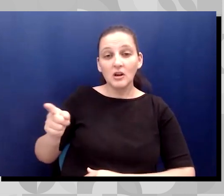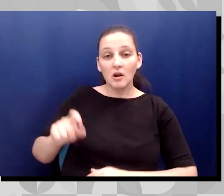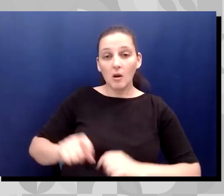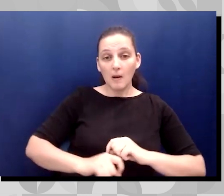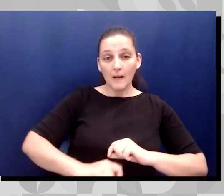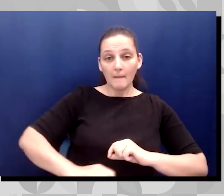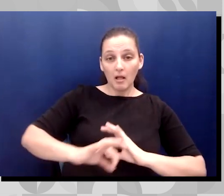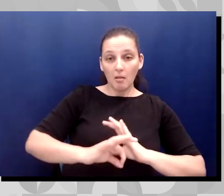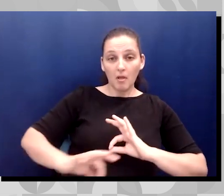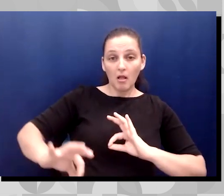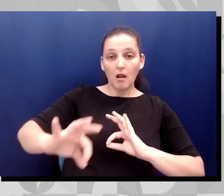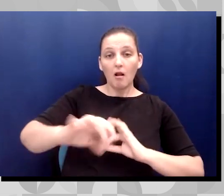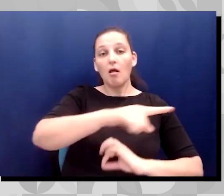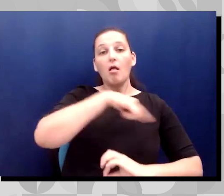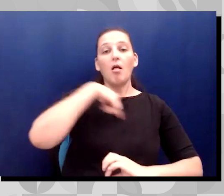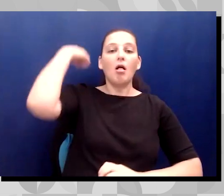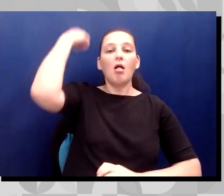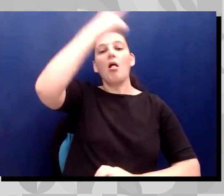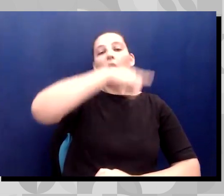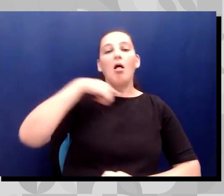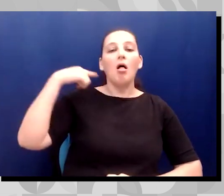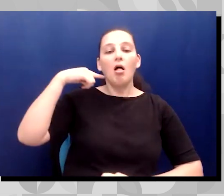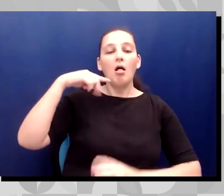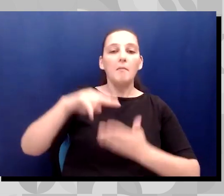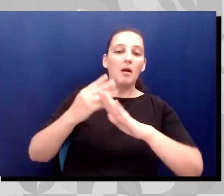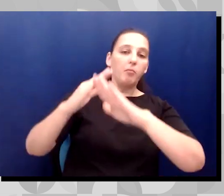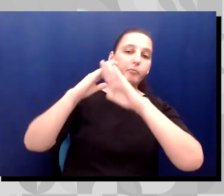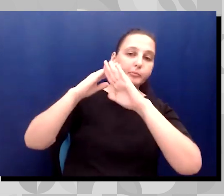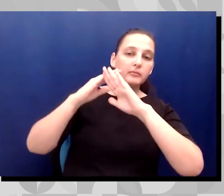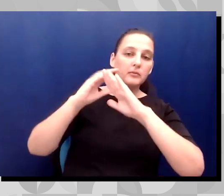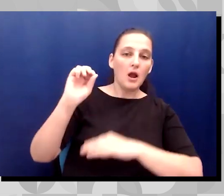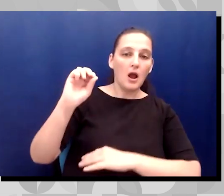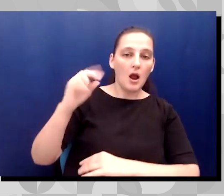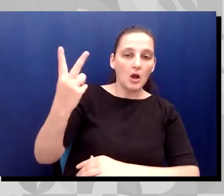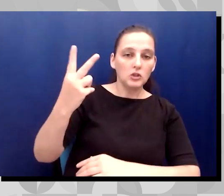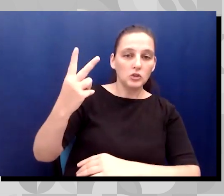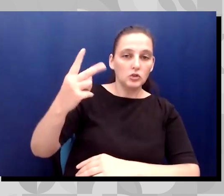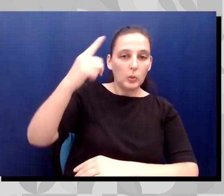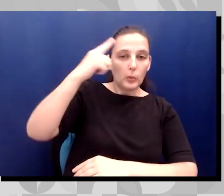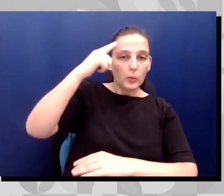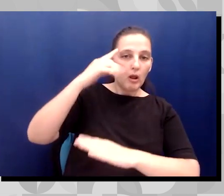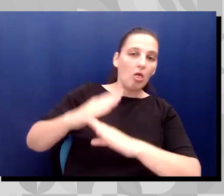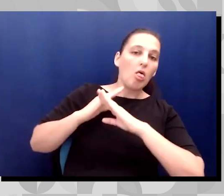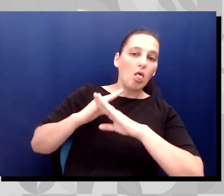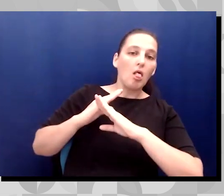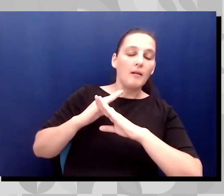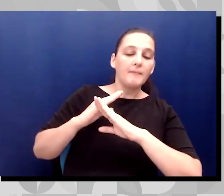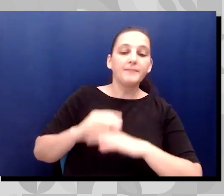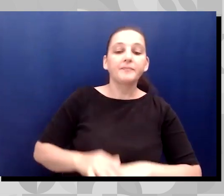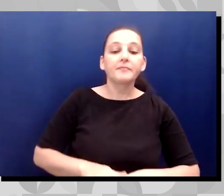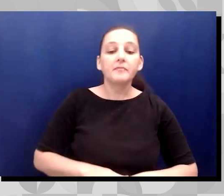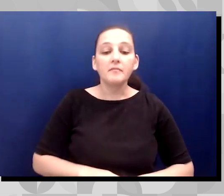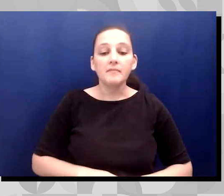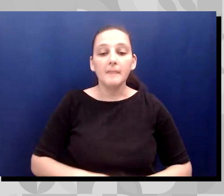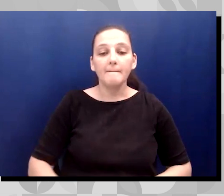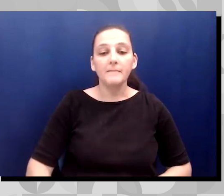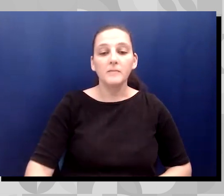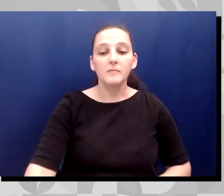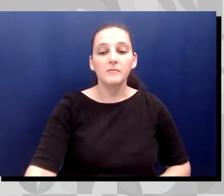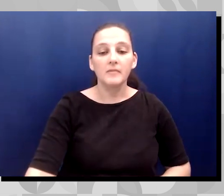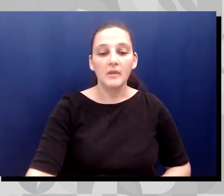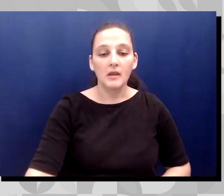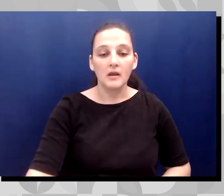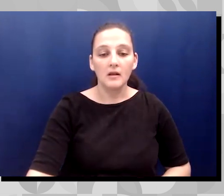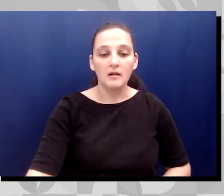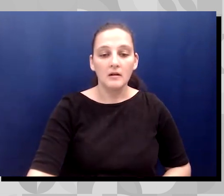oxygen to her brain. And I think for years, going through